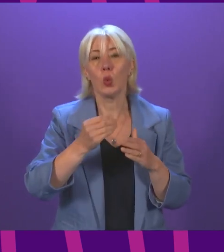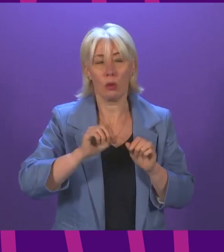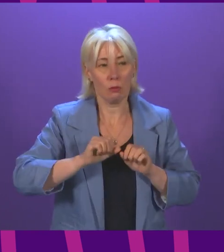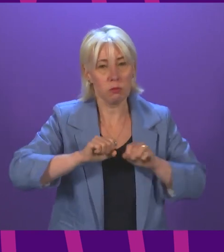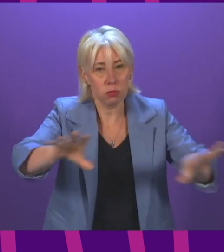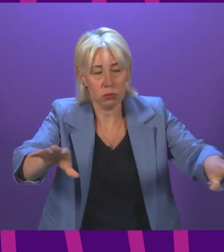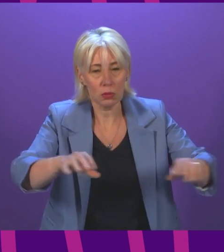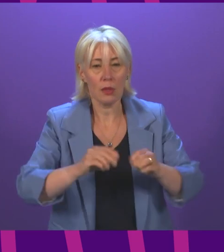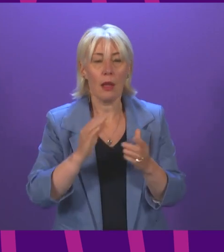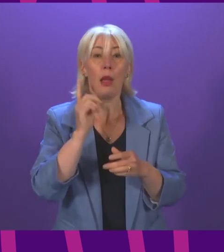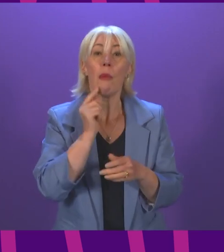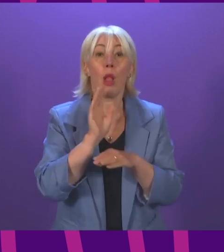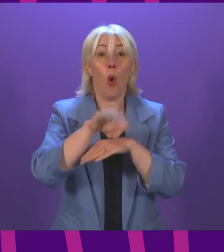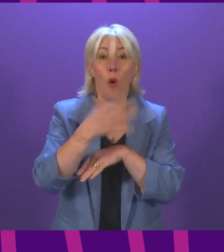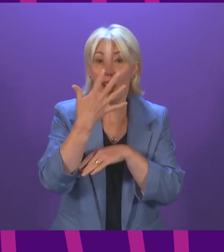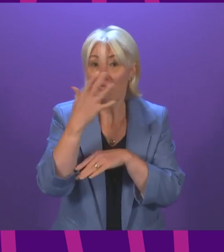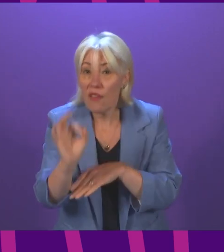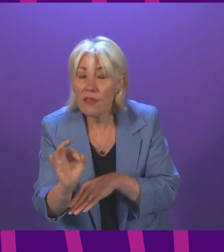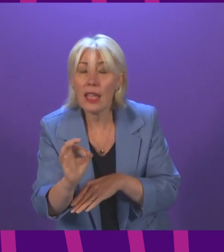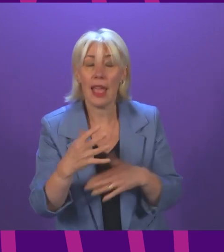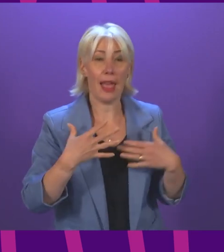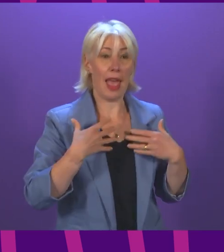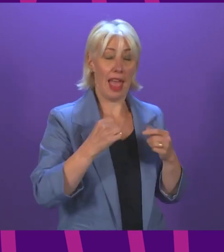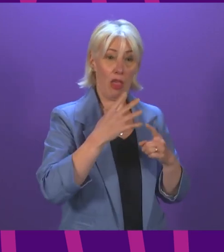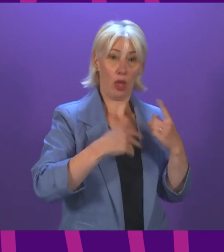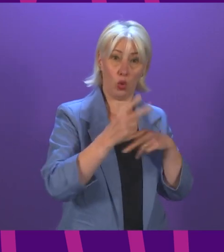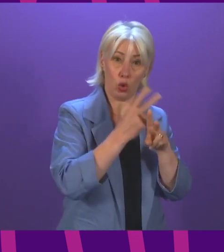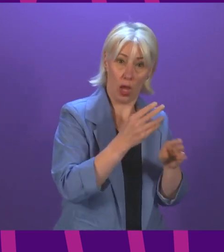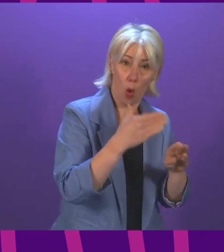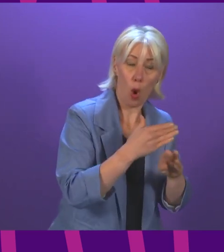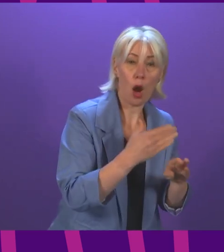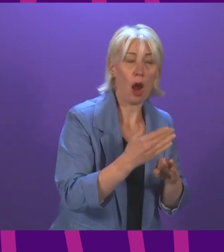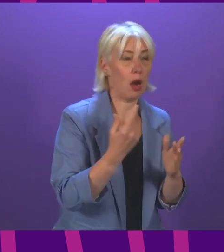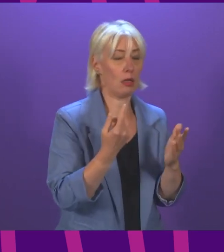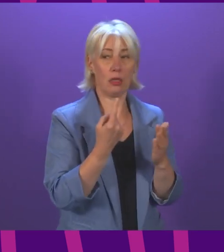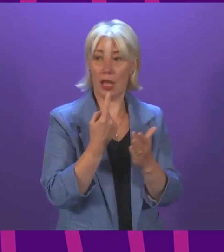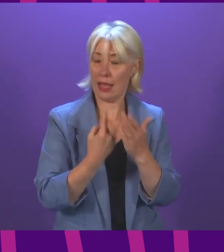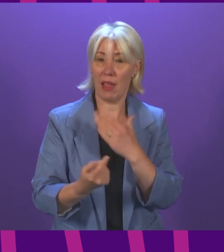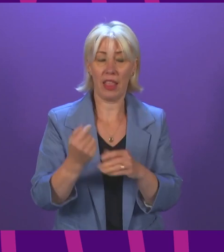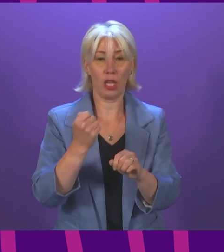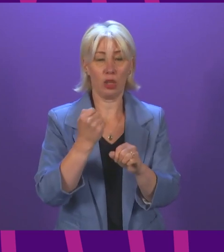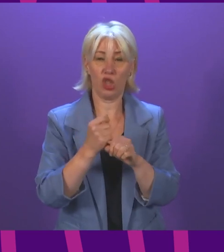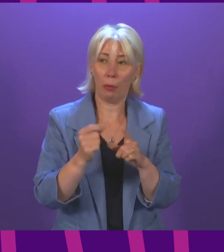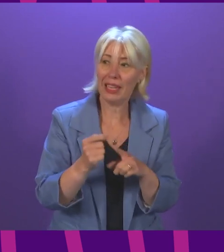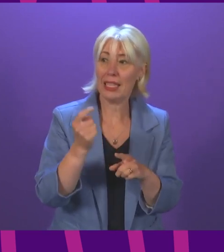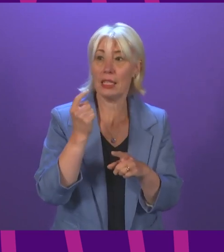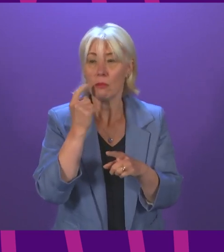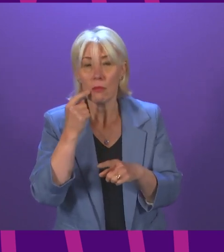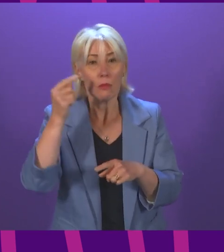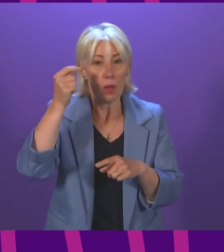include everyone over 50, health and social care workers, including independent contractors such as GPs, dental and optometry staff,